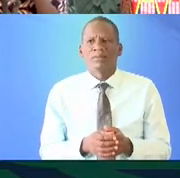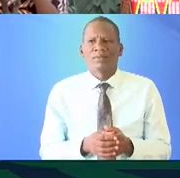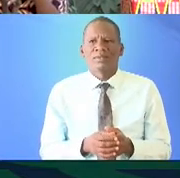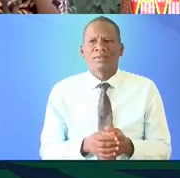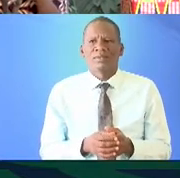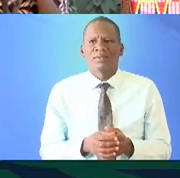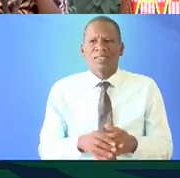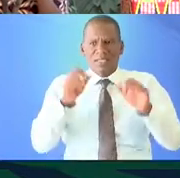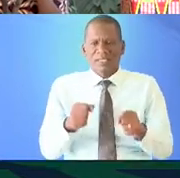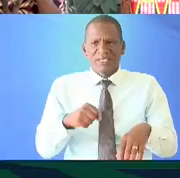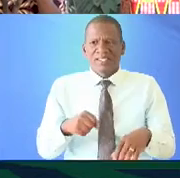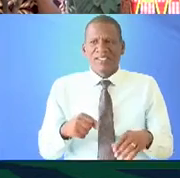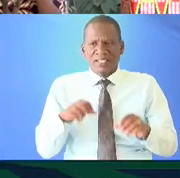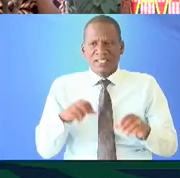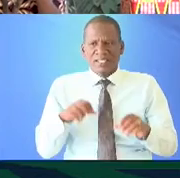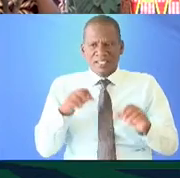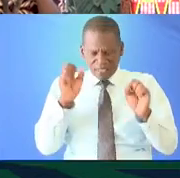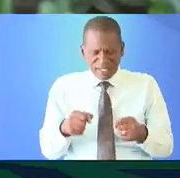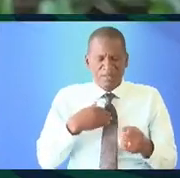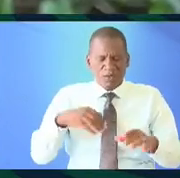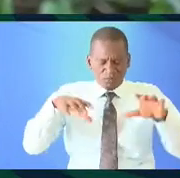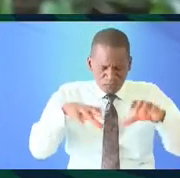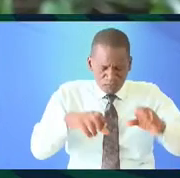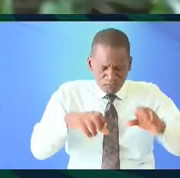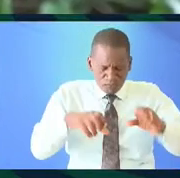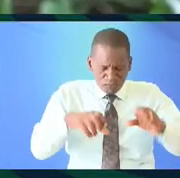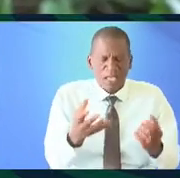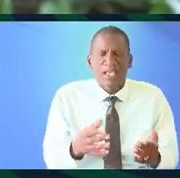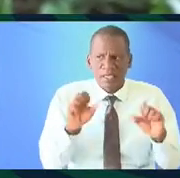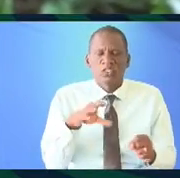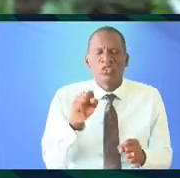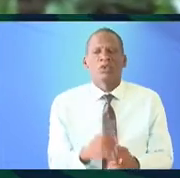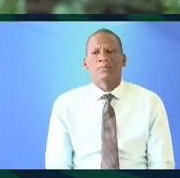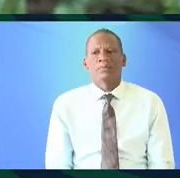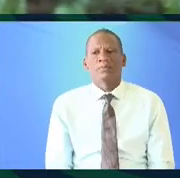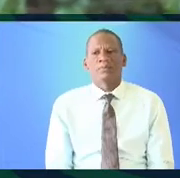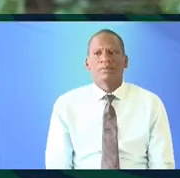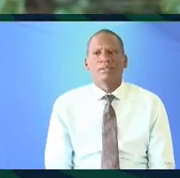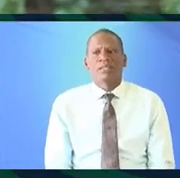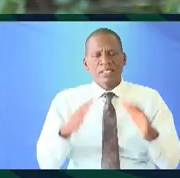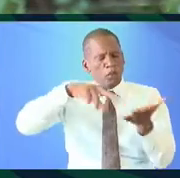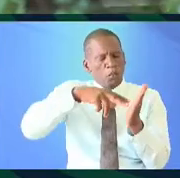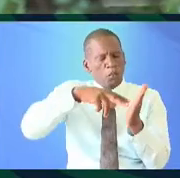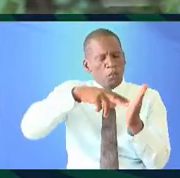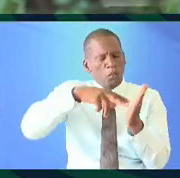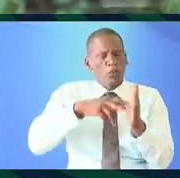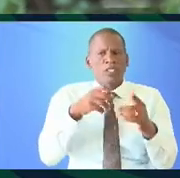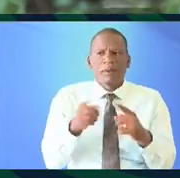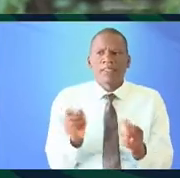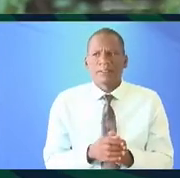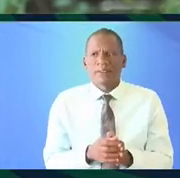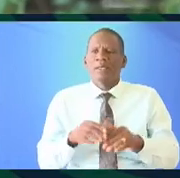yes I've been caught so it's such a big project but